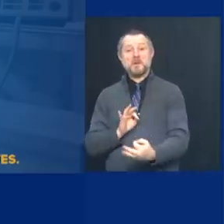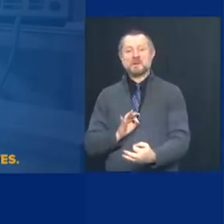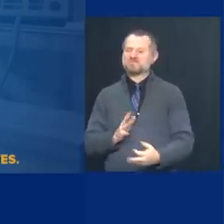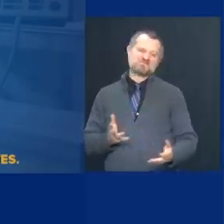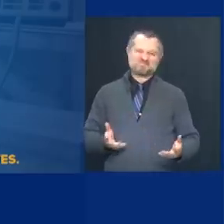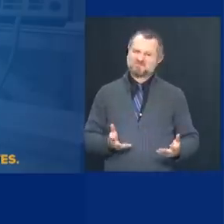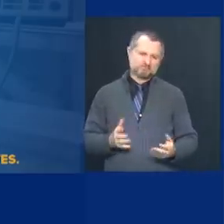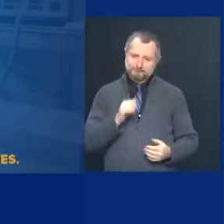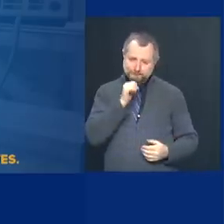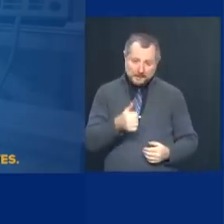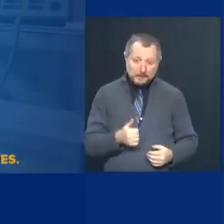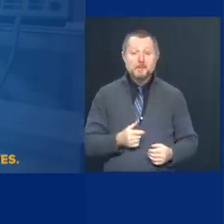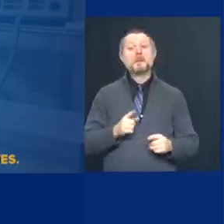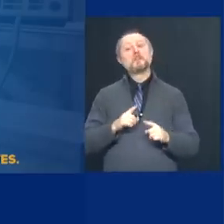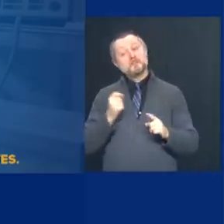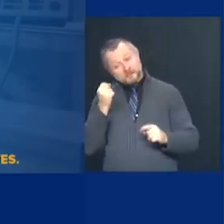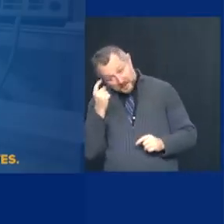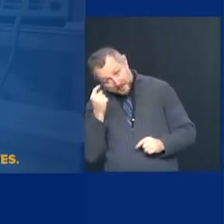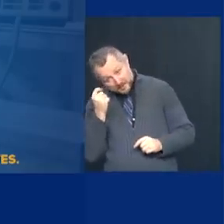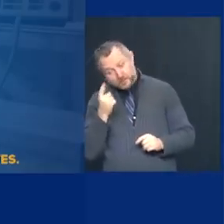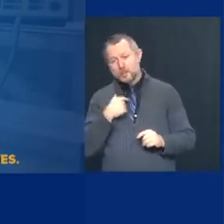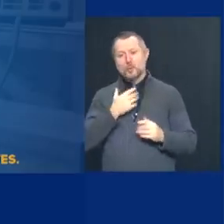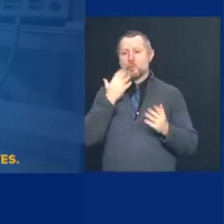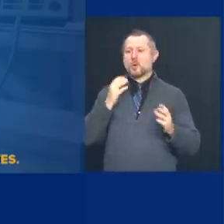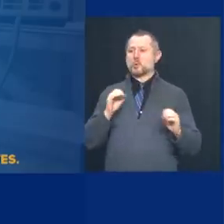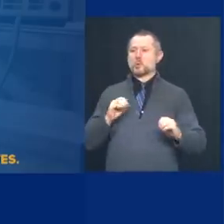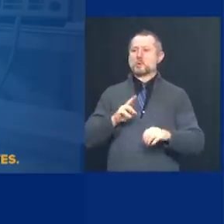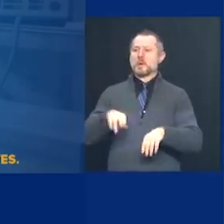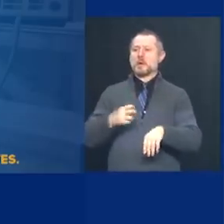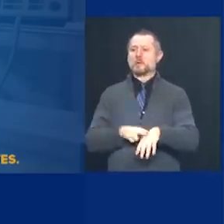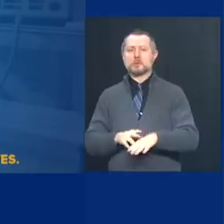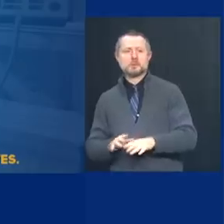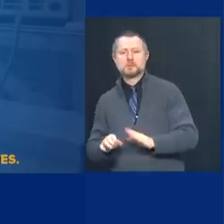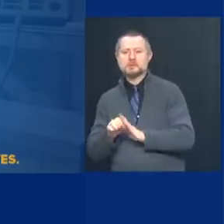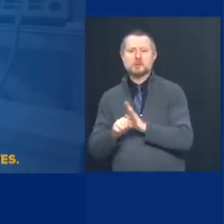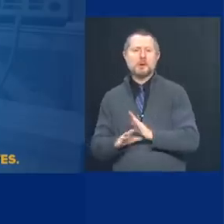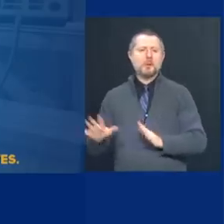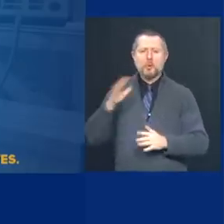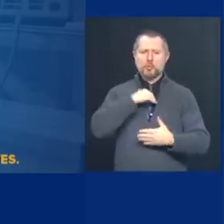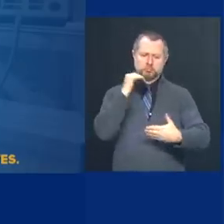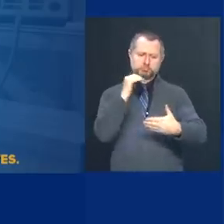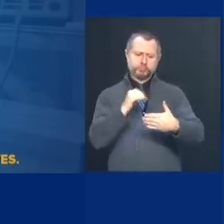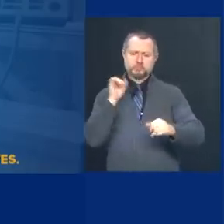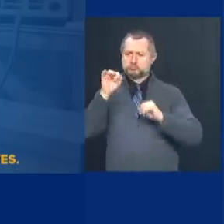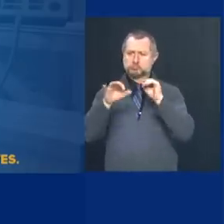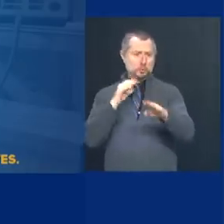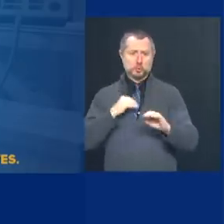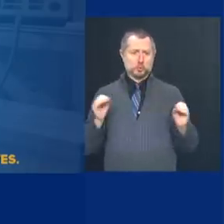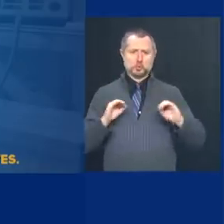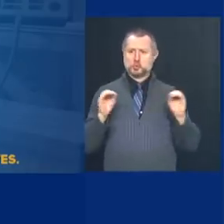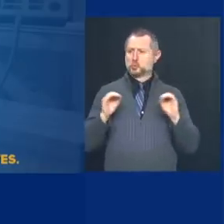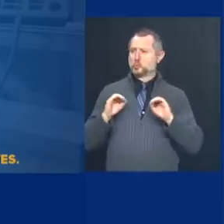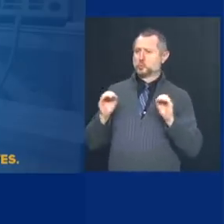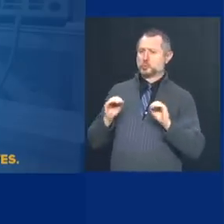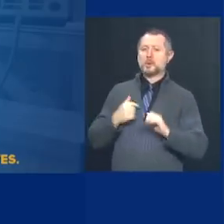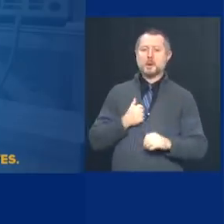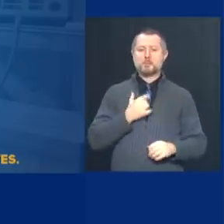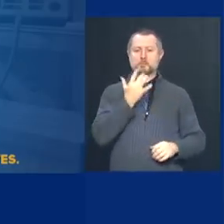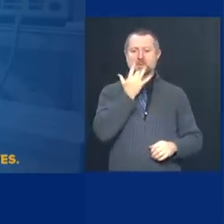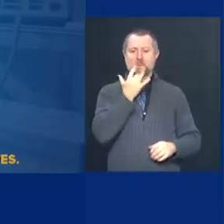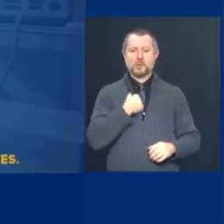in lieu of a national set of firm guidelines, which is frankly what I would have liked to see.